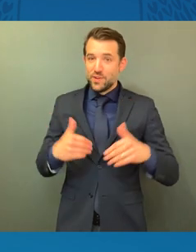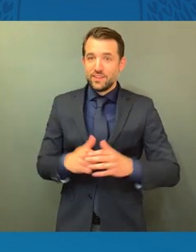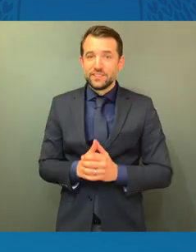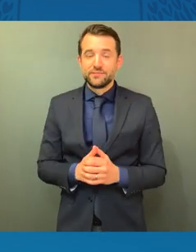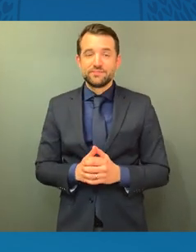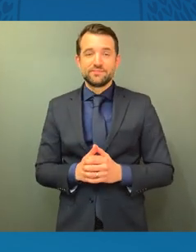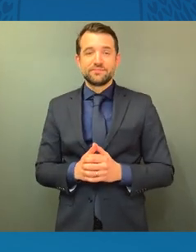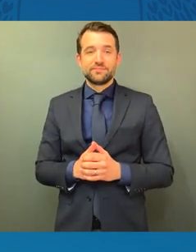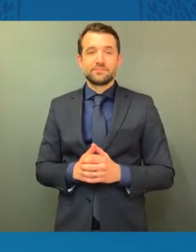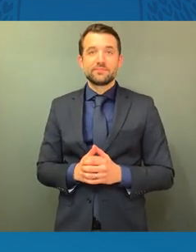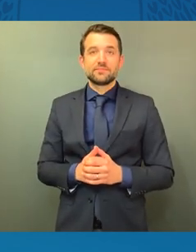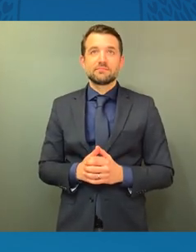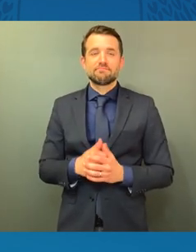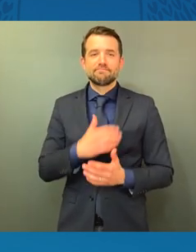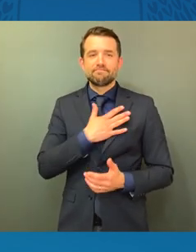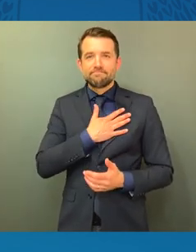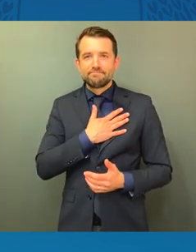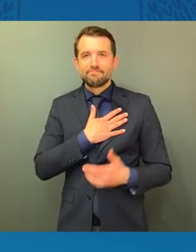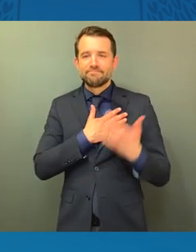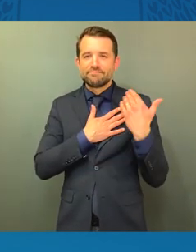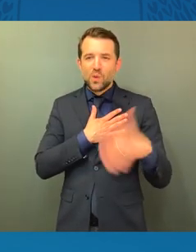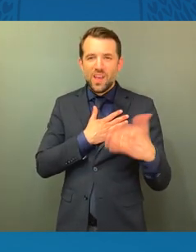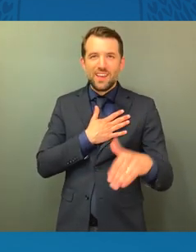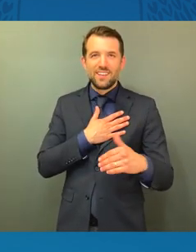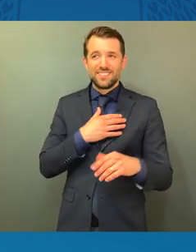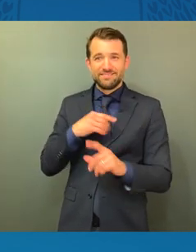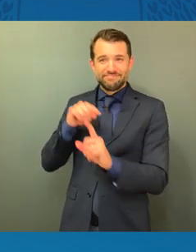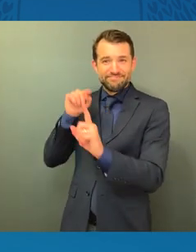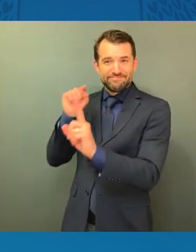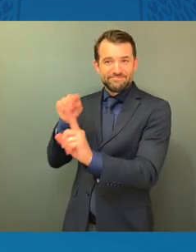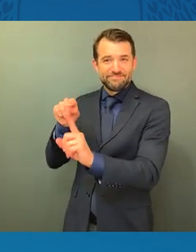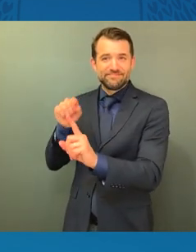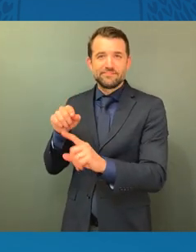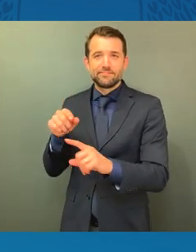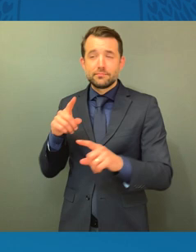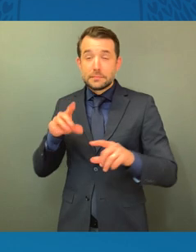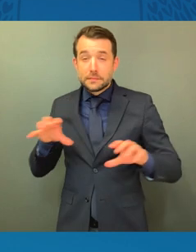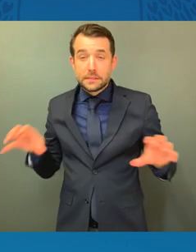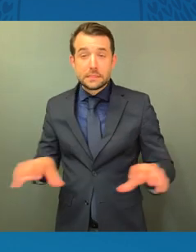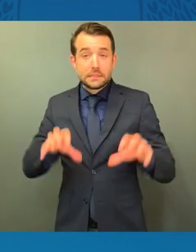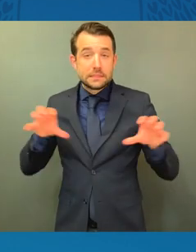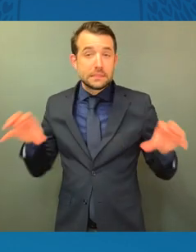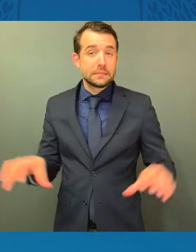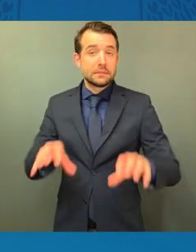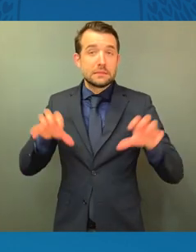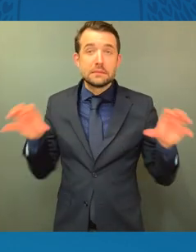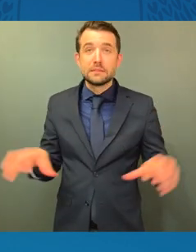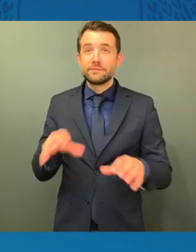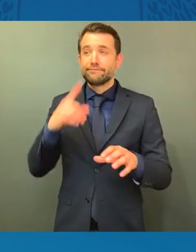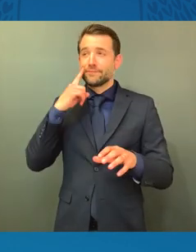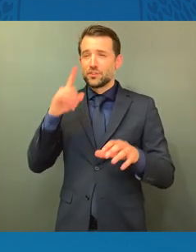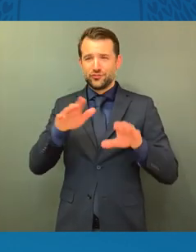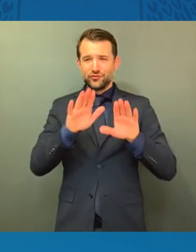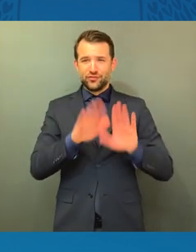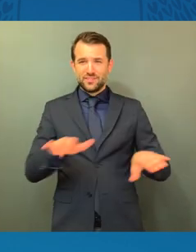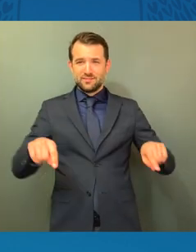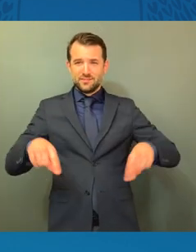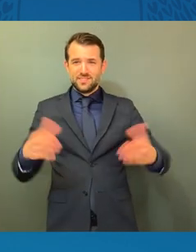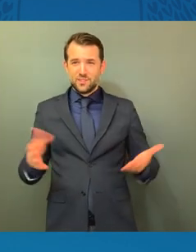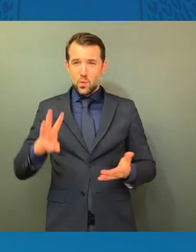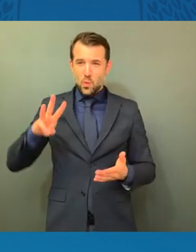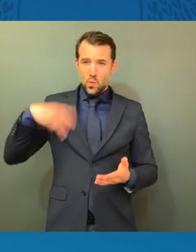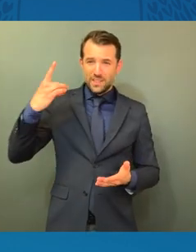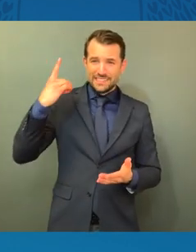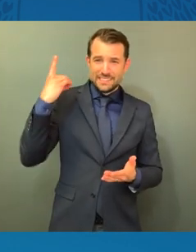Eleanor Norton has been fighting for the children of D.C. for as long as I can remember. I looked up to you